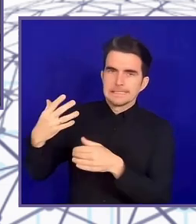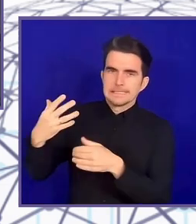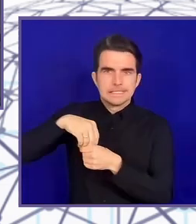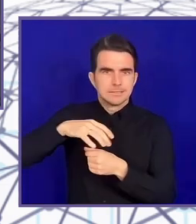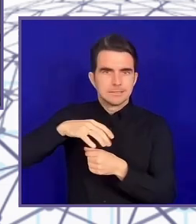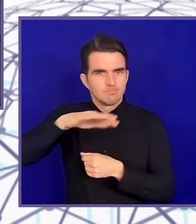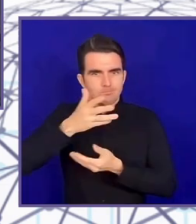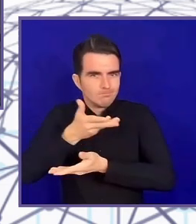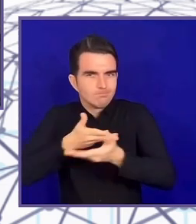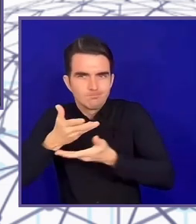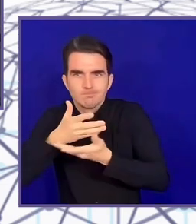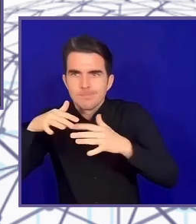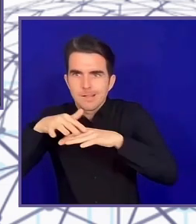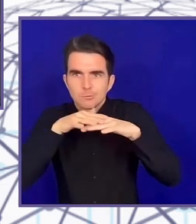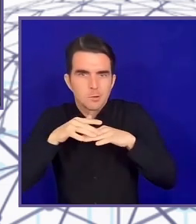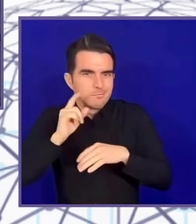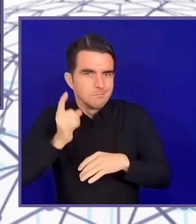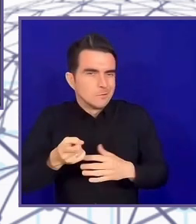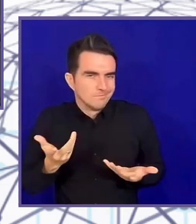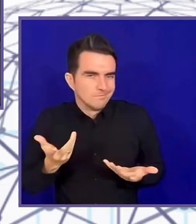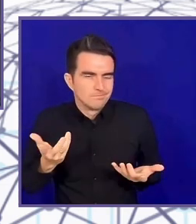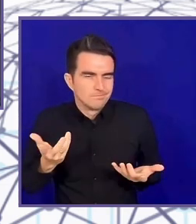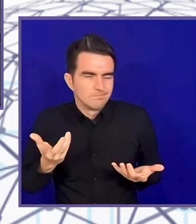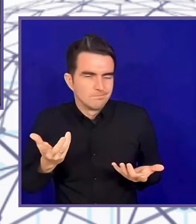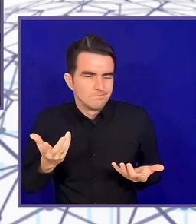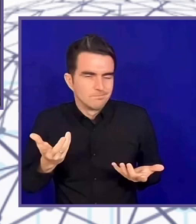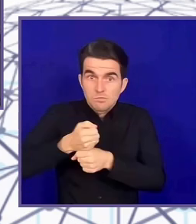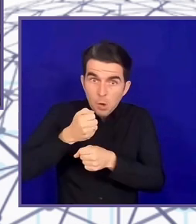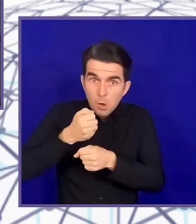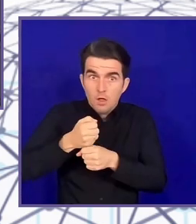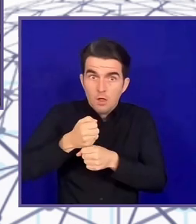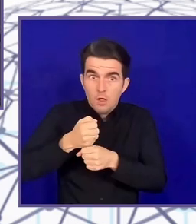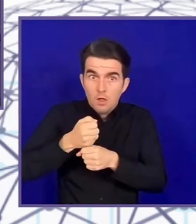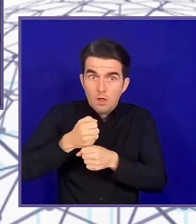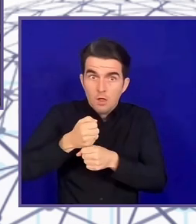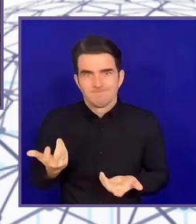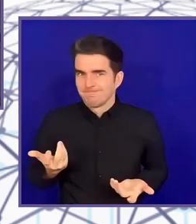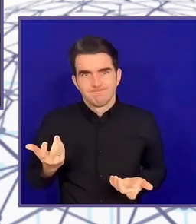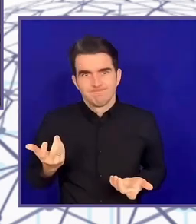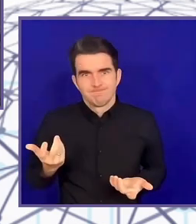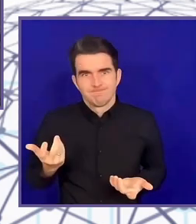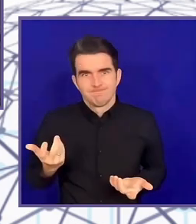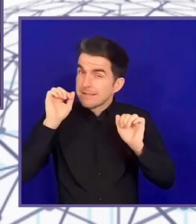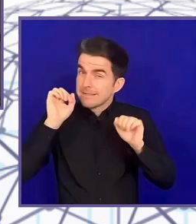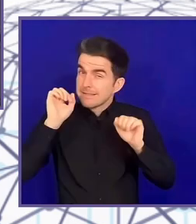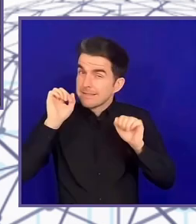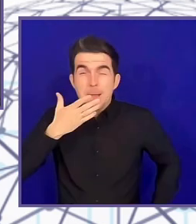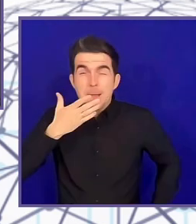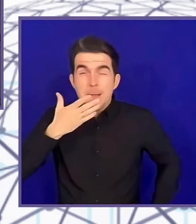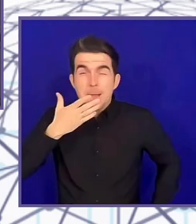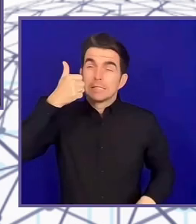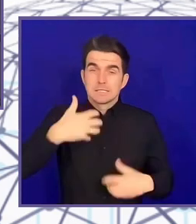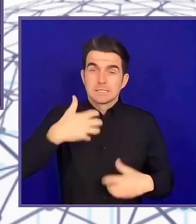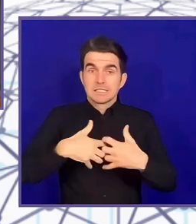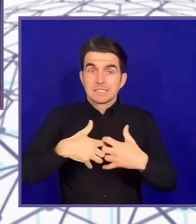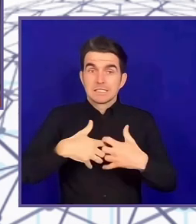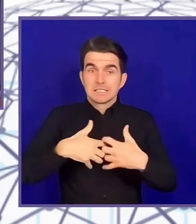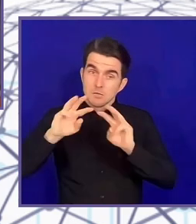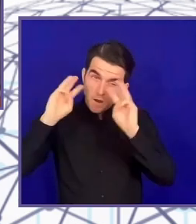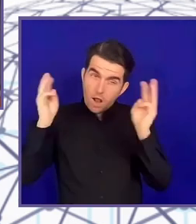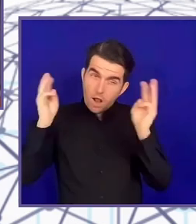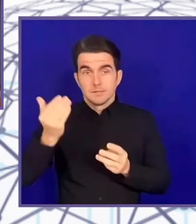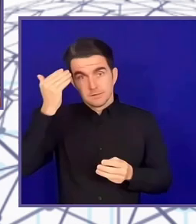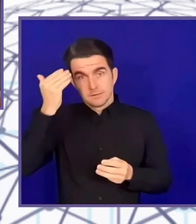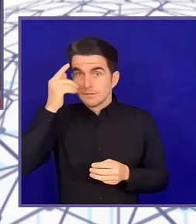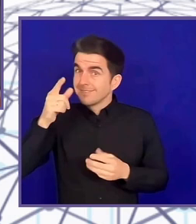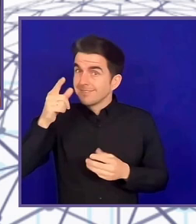best engineer in the world, but if you don't have a network of disabled people who are friends and colleagues, if you don't know